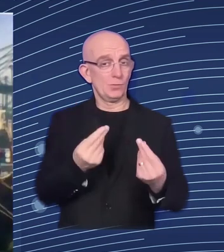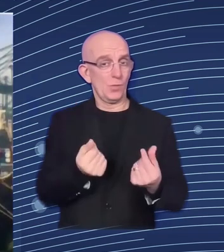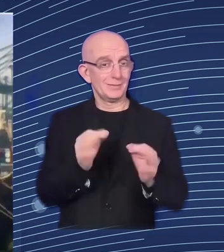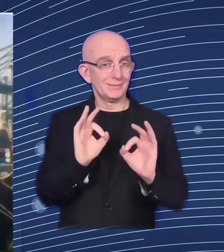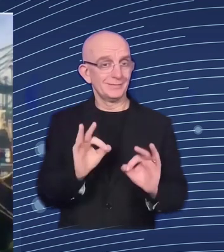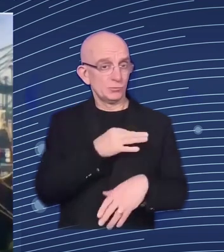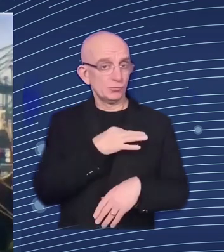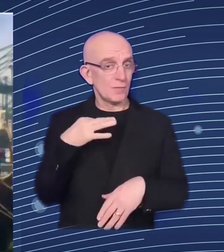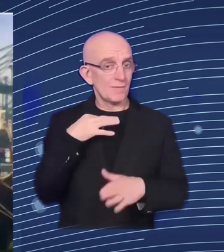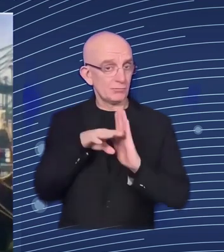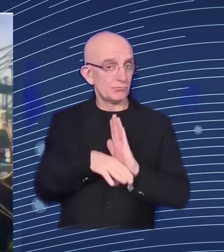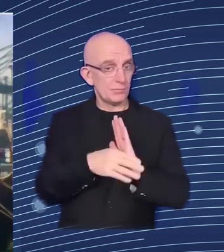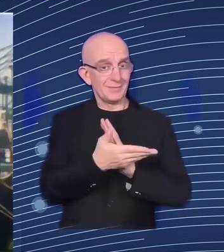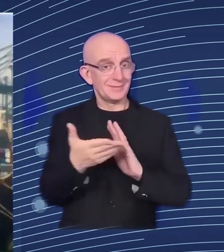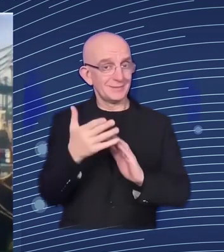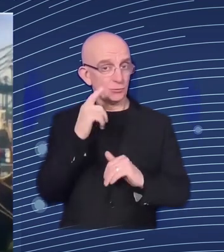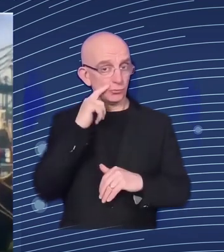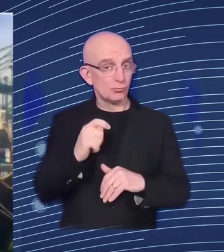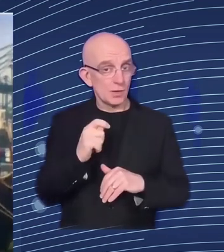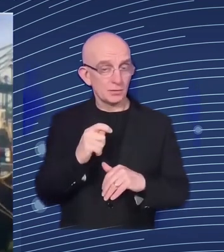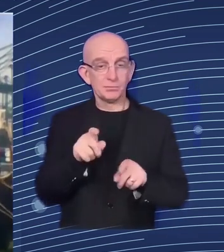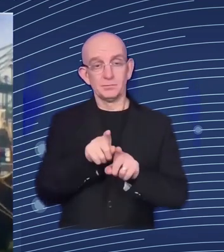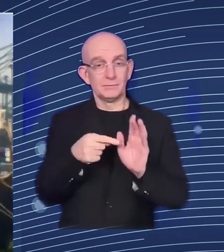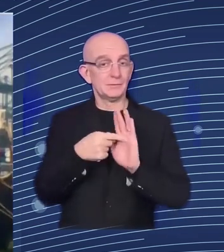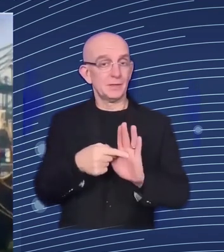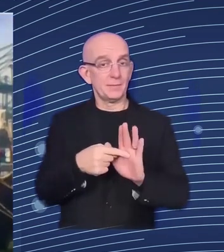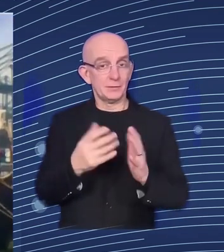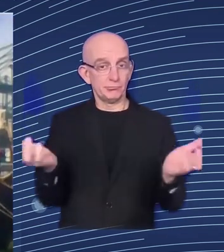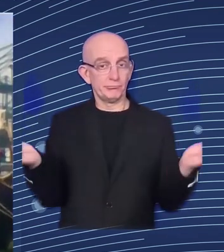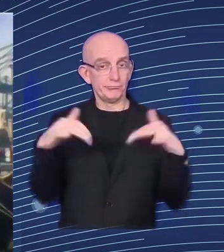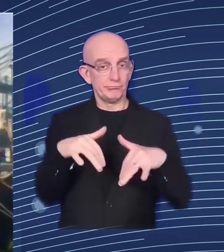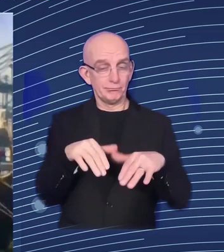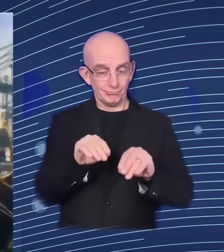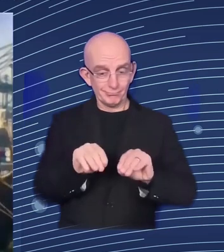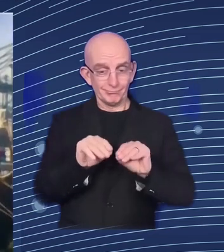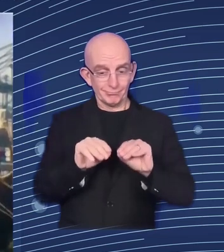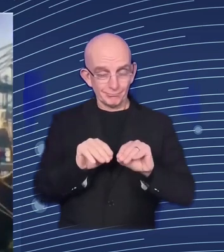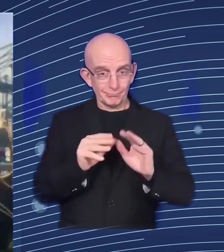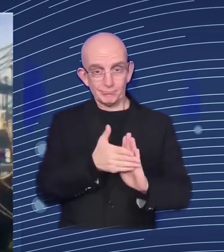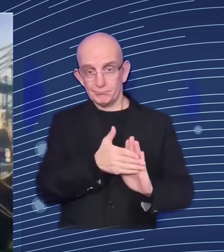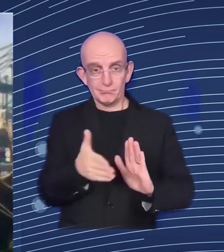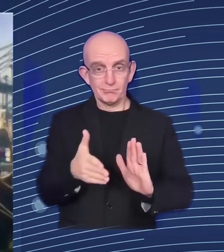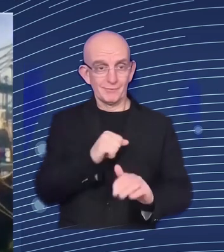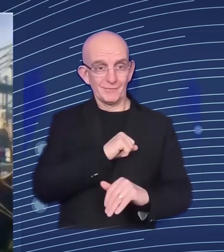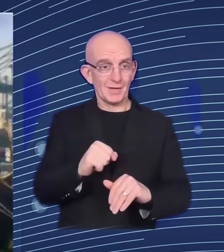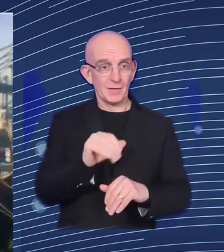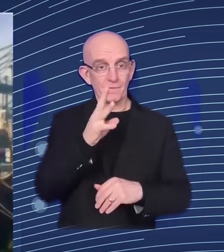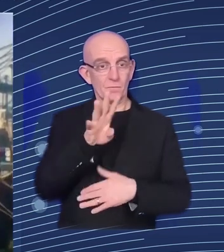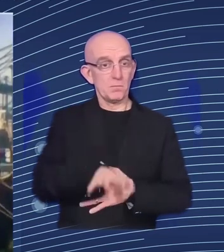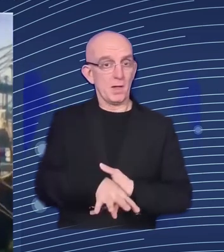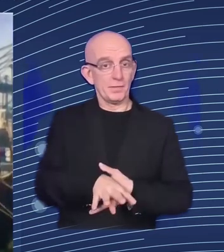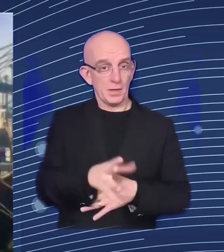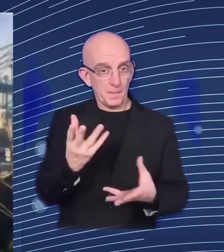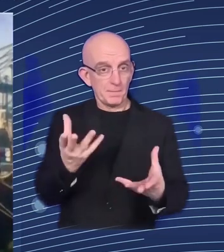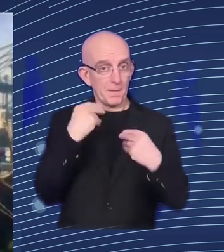has boomed some of them have seen increase in sales over over three times over three times um last thing maybe i'll mention it we we were